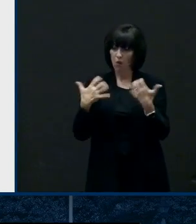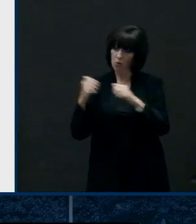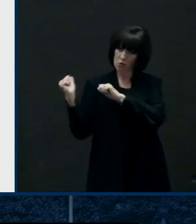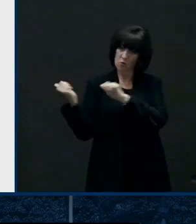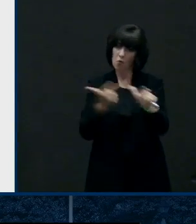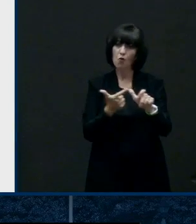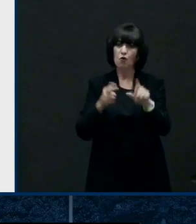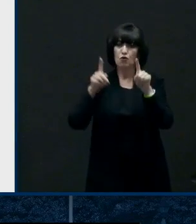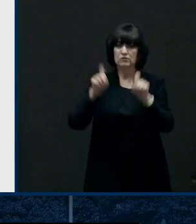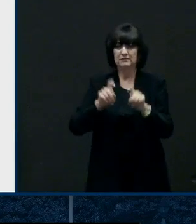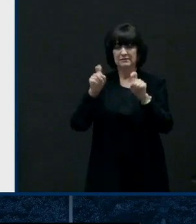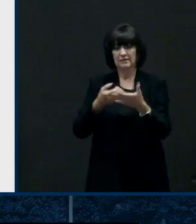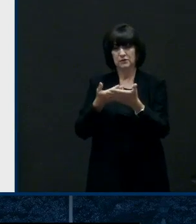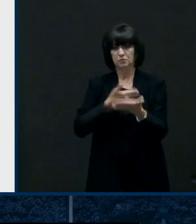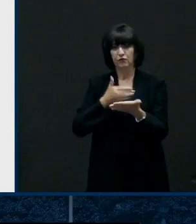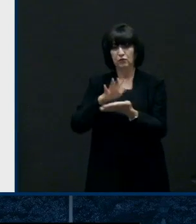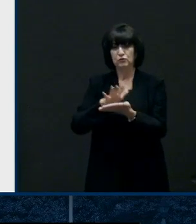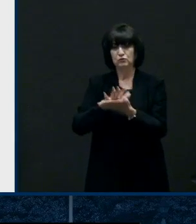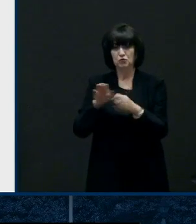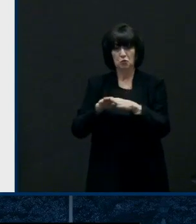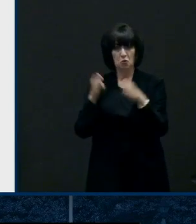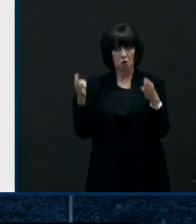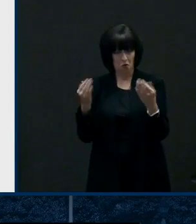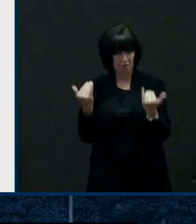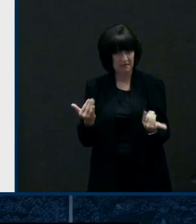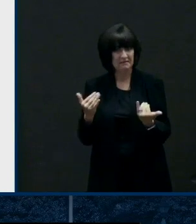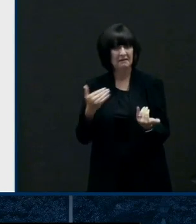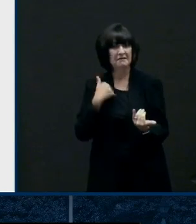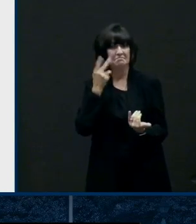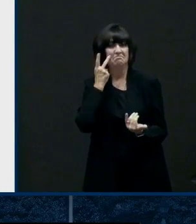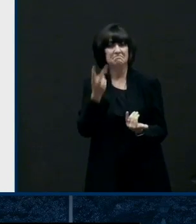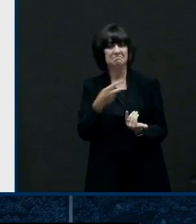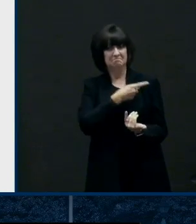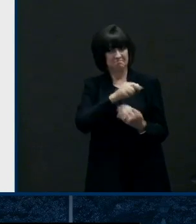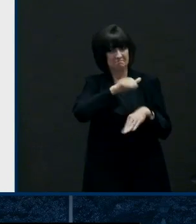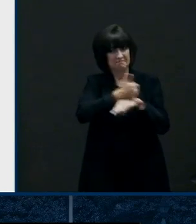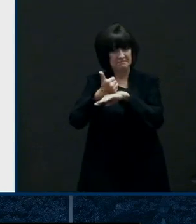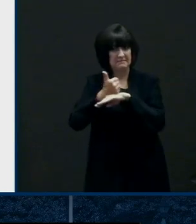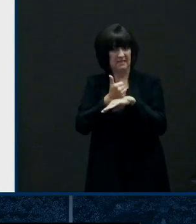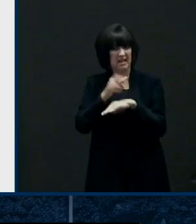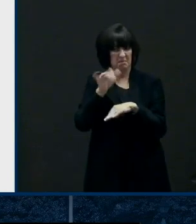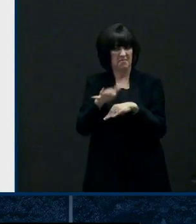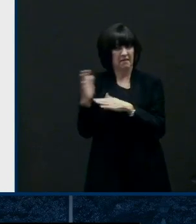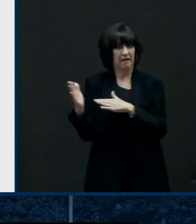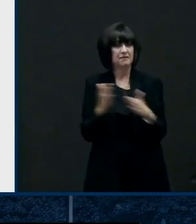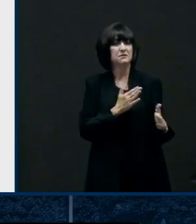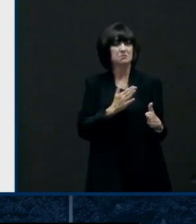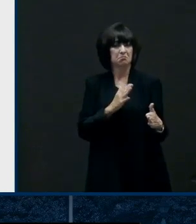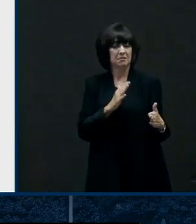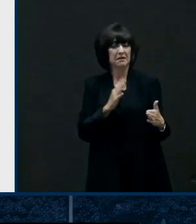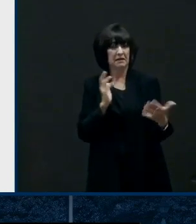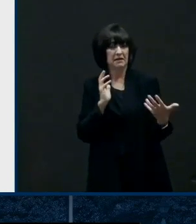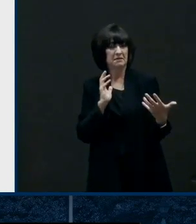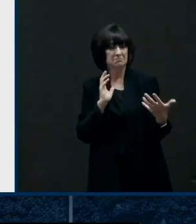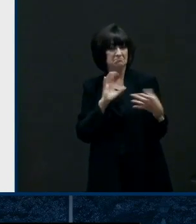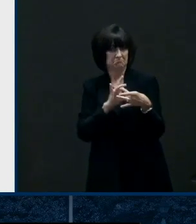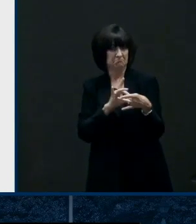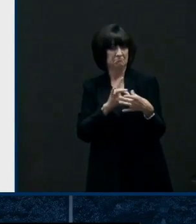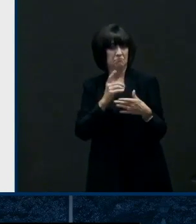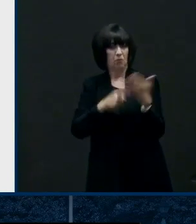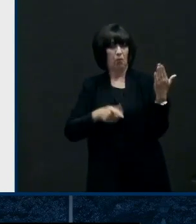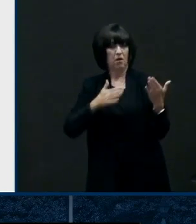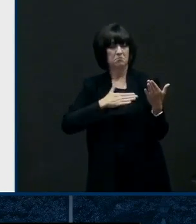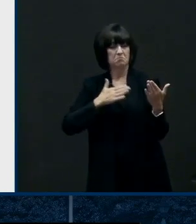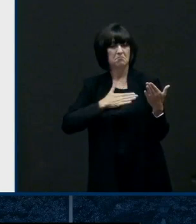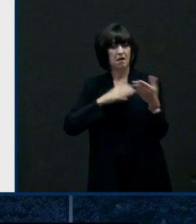reopen schools and you've got a really good plan uh to do just exactly that it's a plan that i think will be